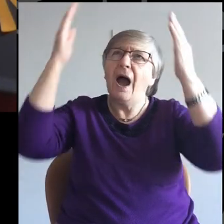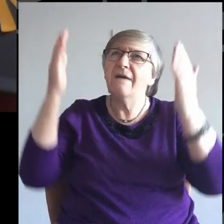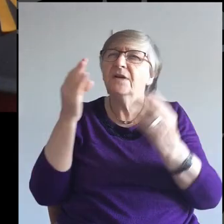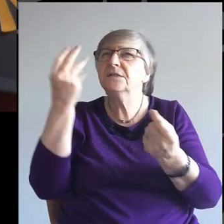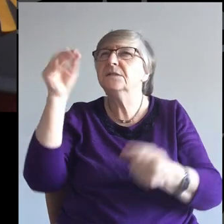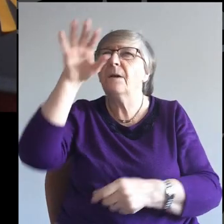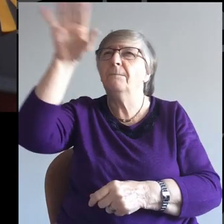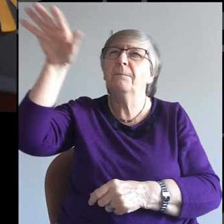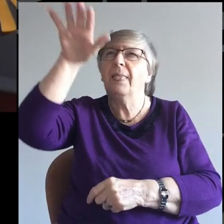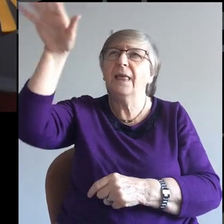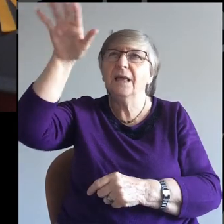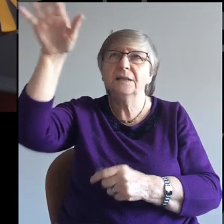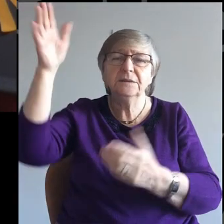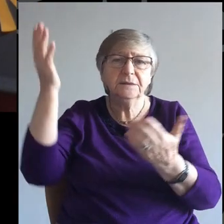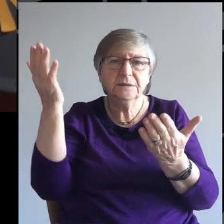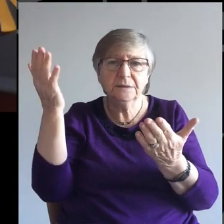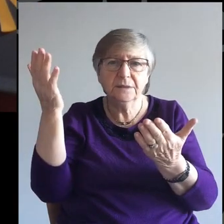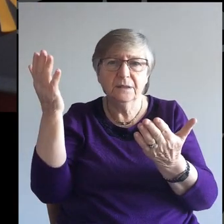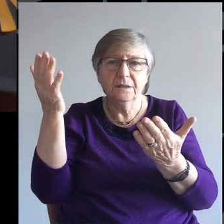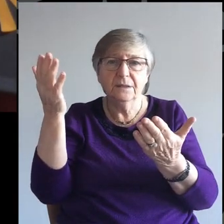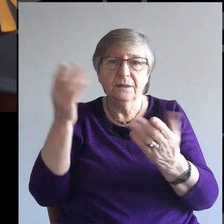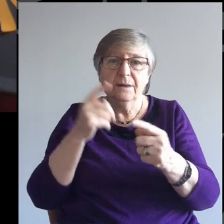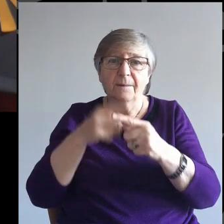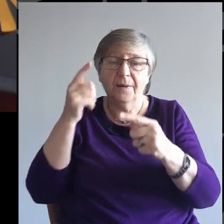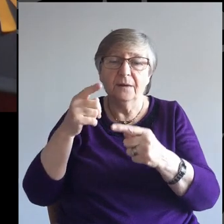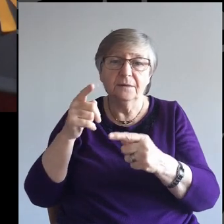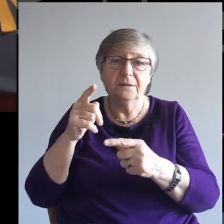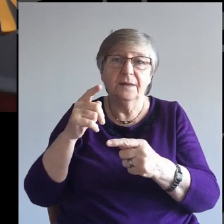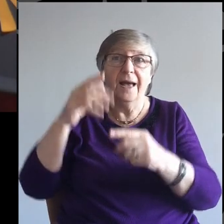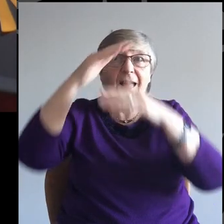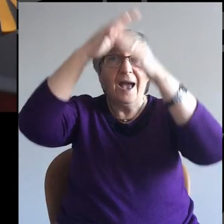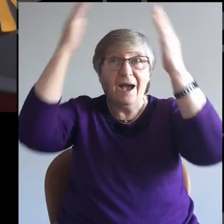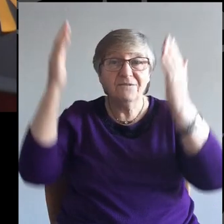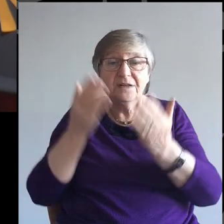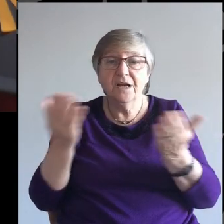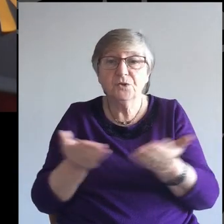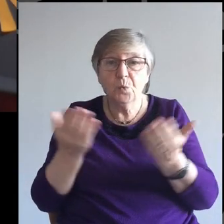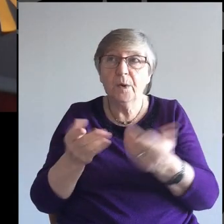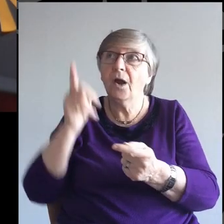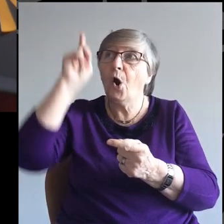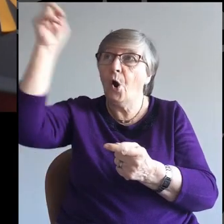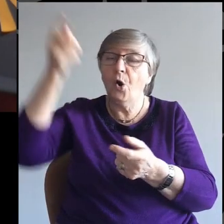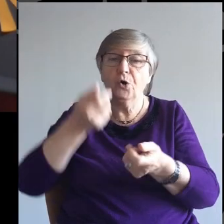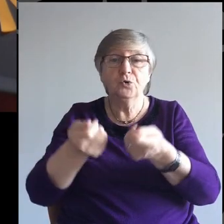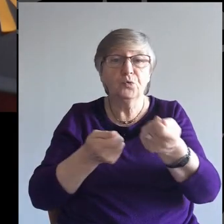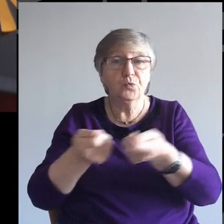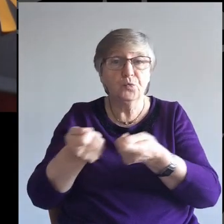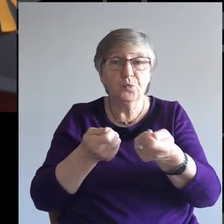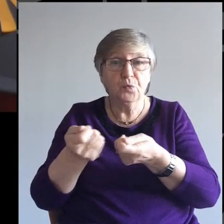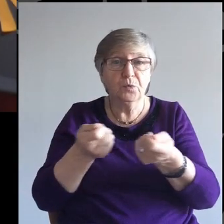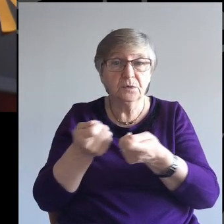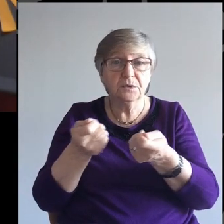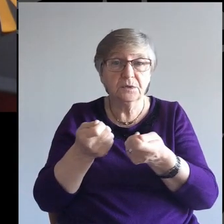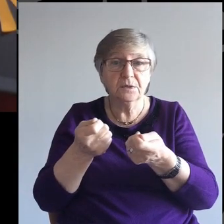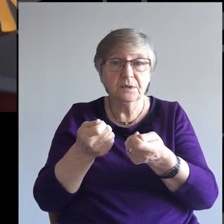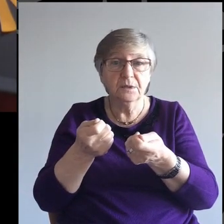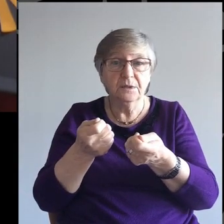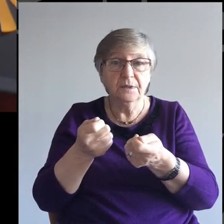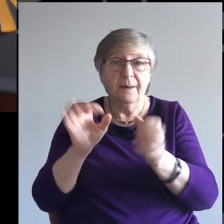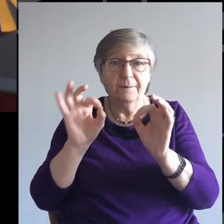place somewhere. But again, the sphere of where God's rule is seen in all its fullness and in its